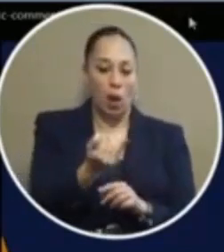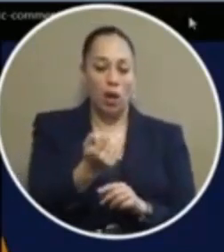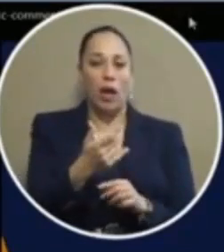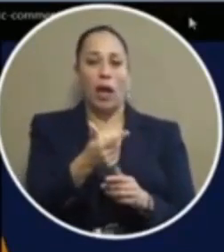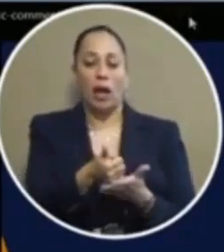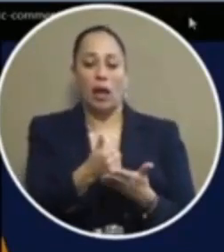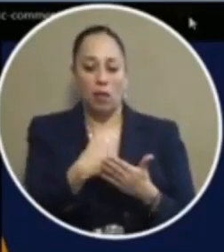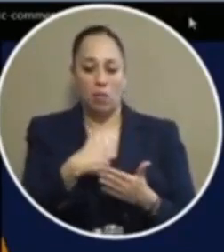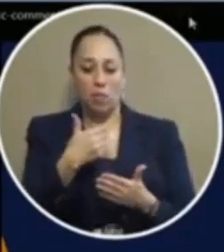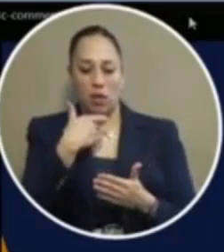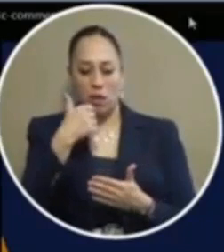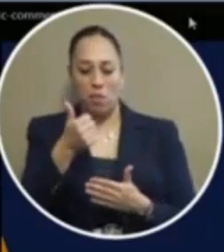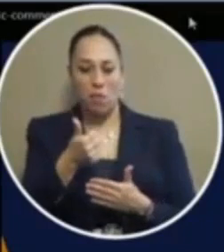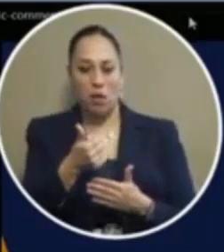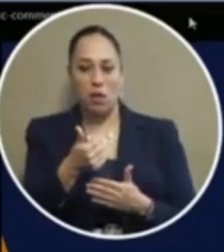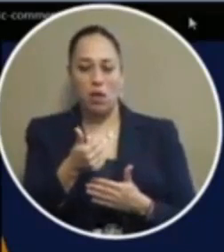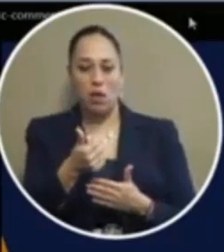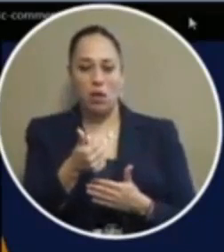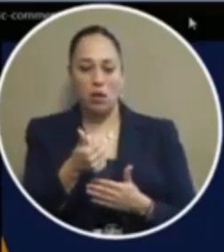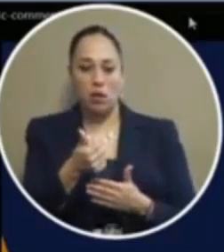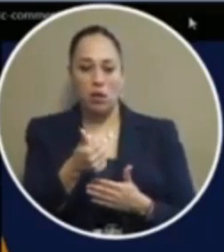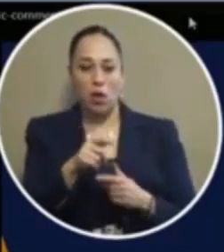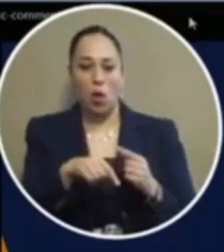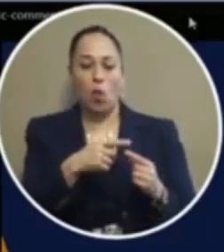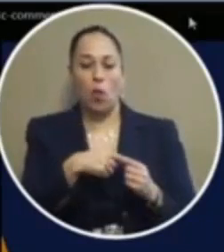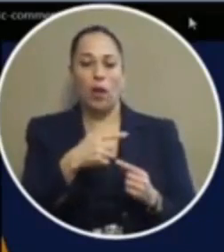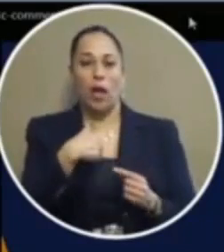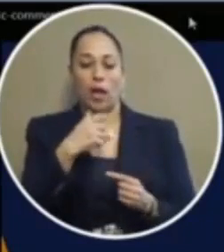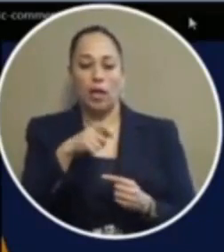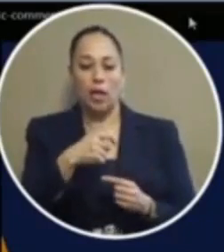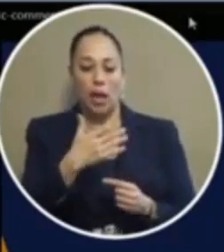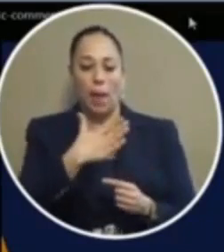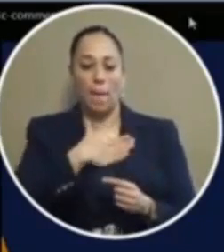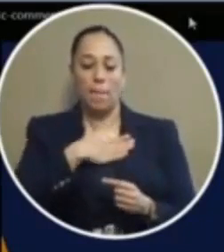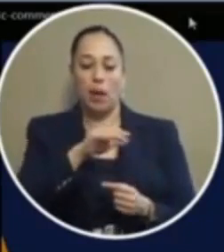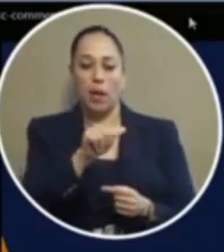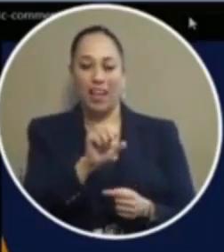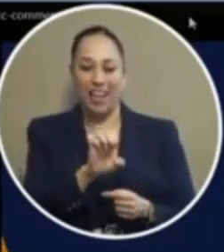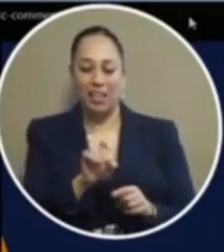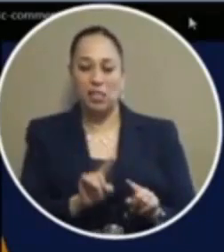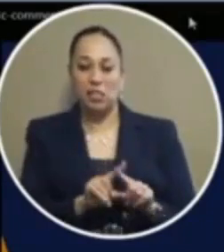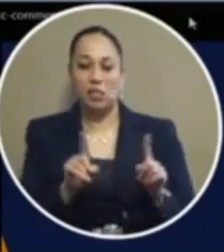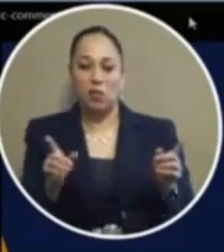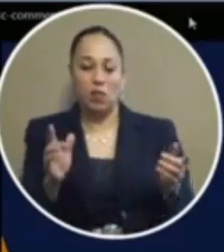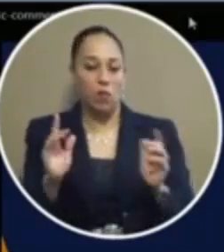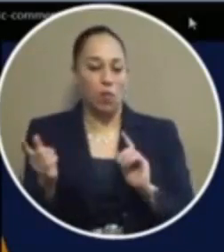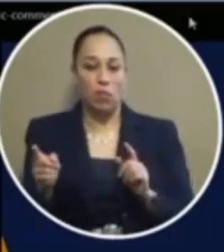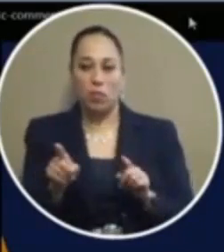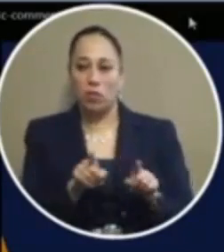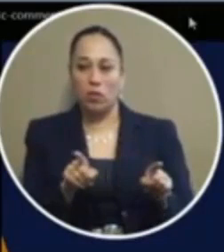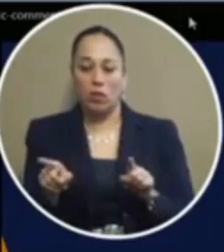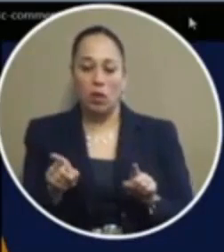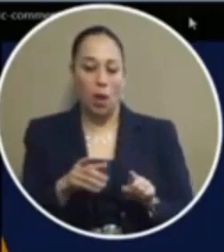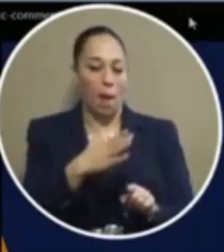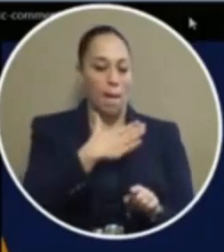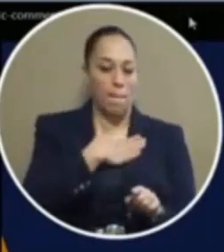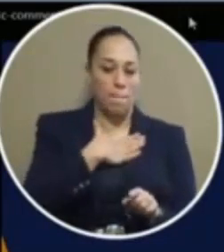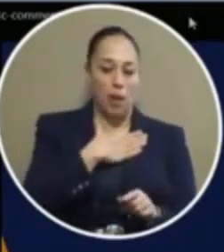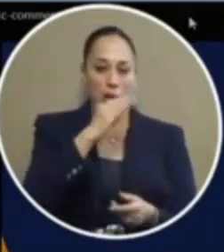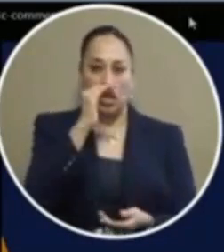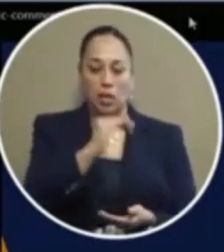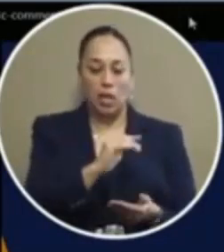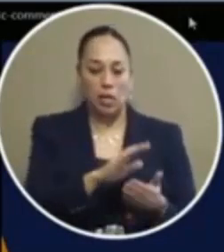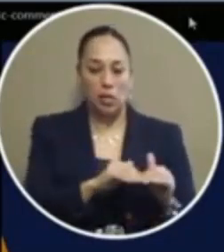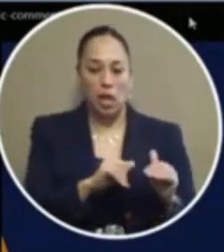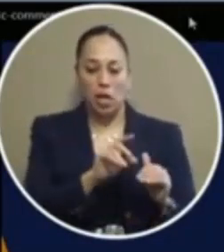somewhat of a normal life that i can you know you my case isn't different from many others i mean mine could probably even be lesser than